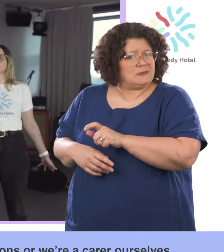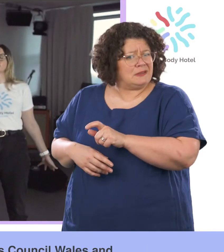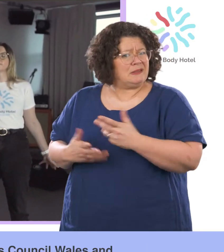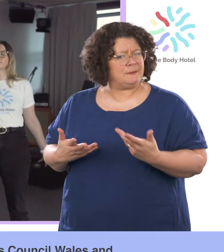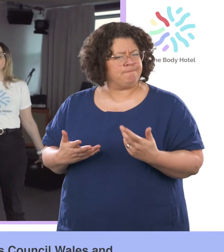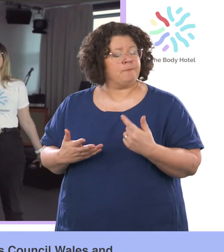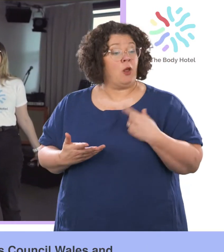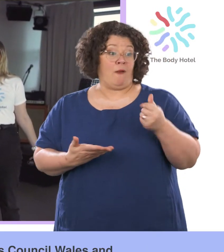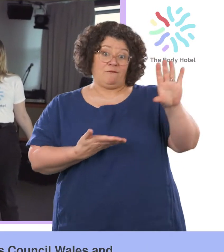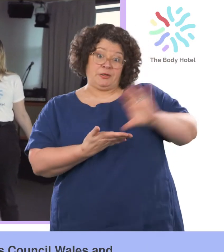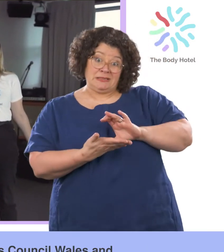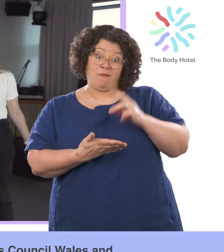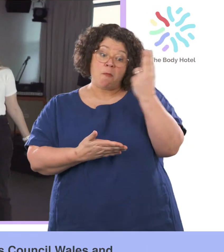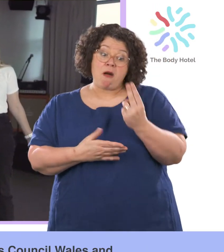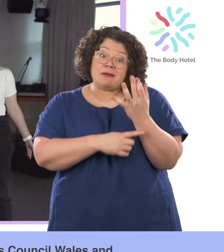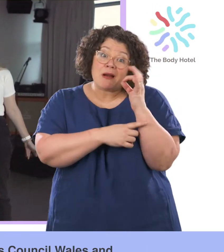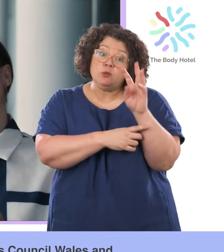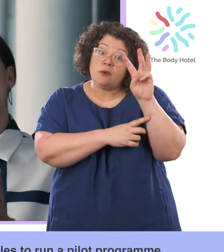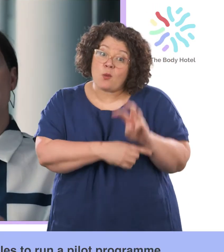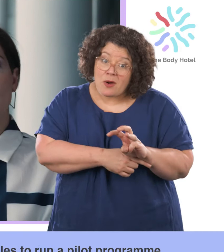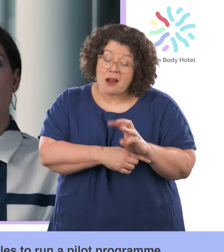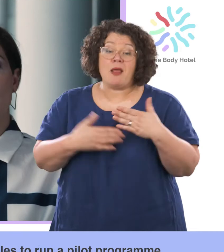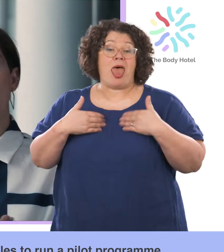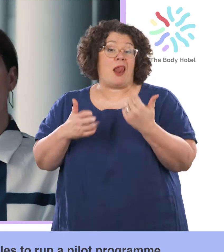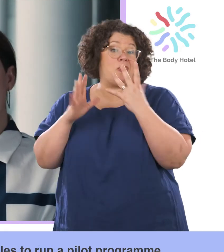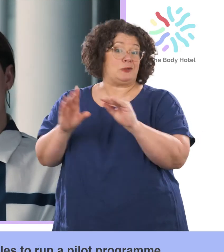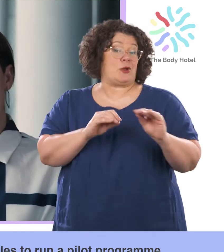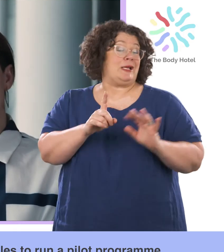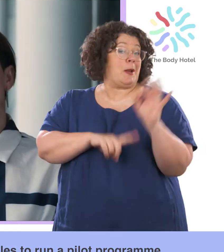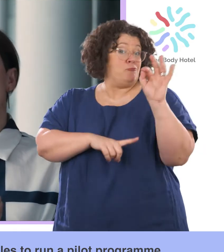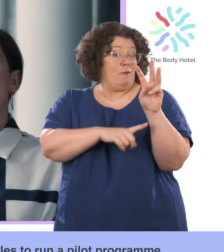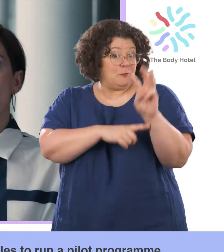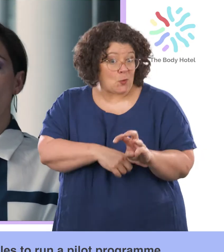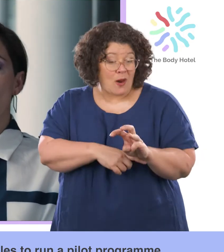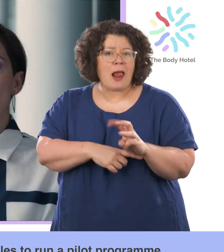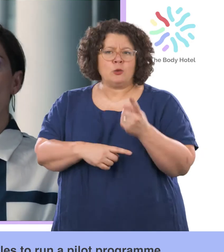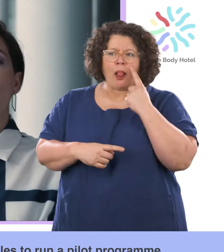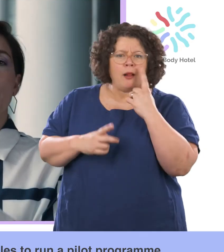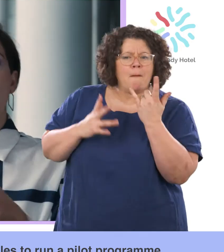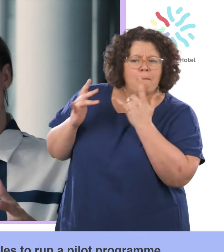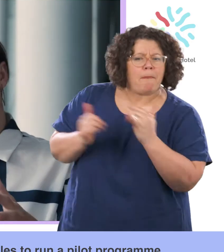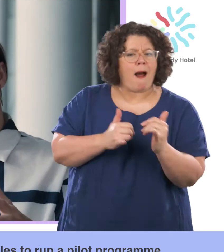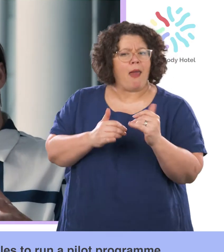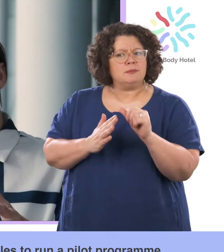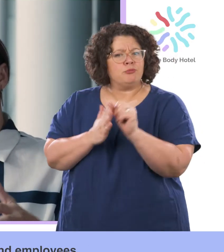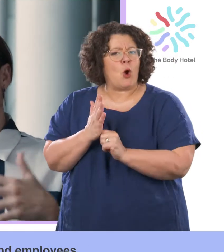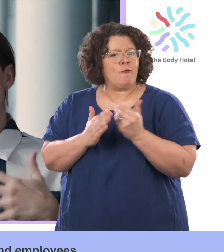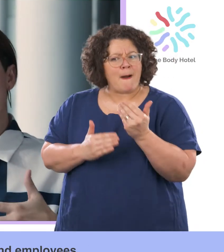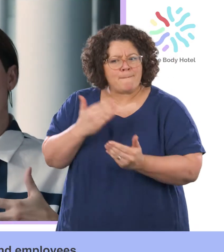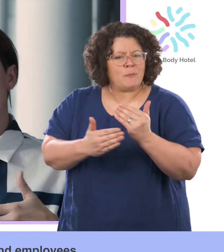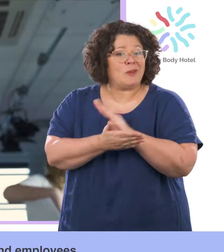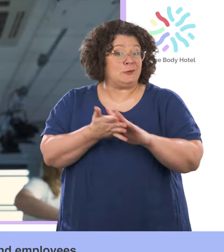We've gotten funding from Arts Council Wales and Health Education and Improvement Wales to run a pilot program